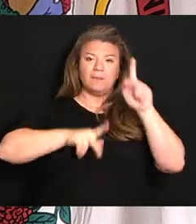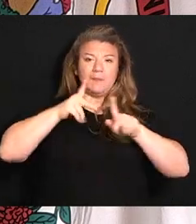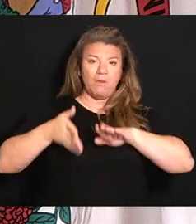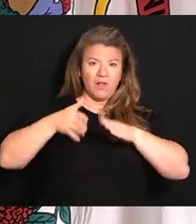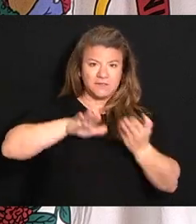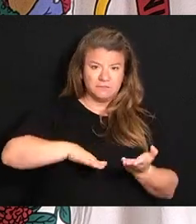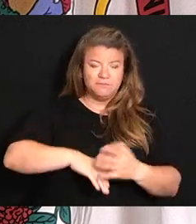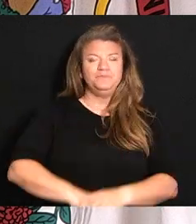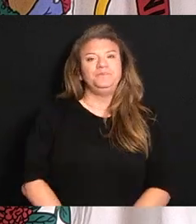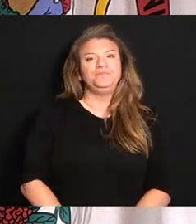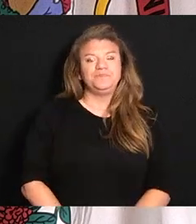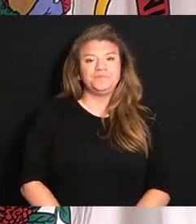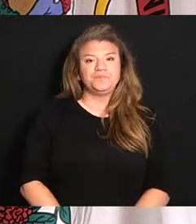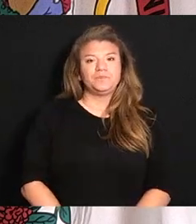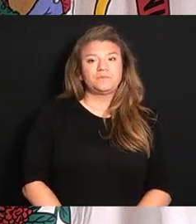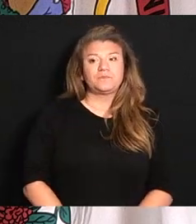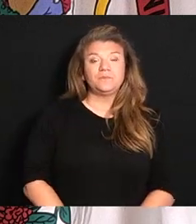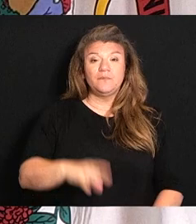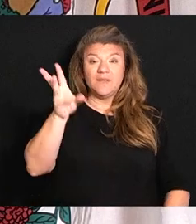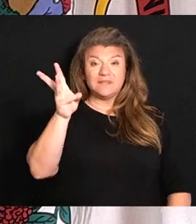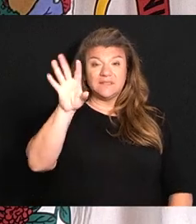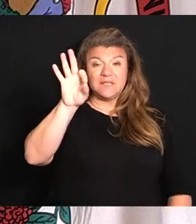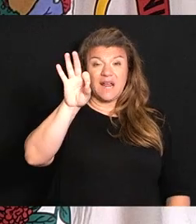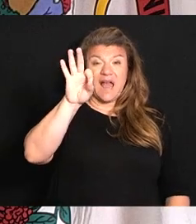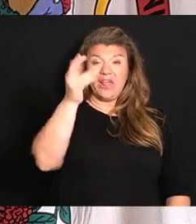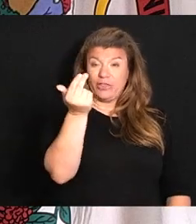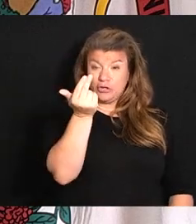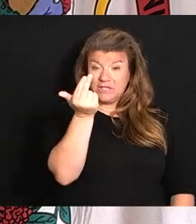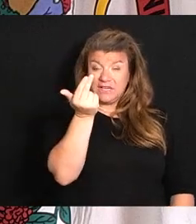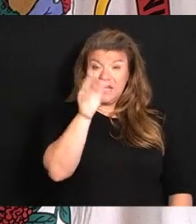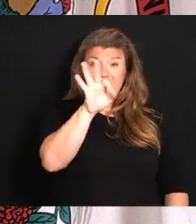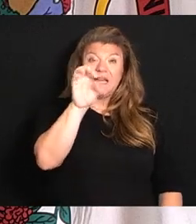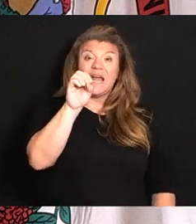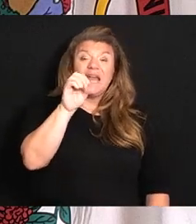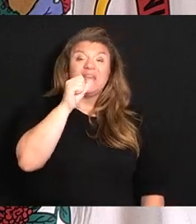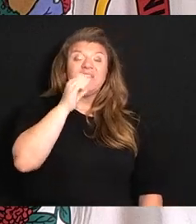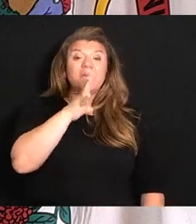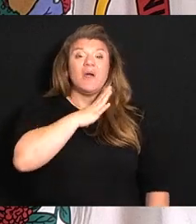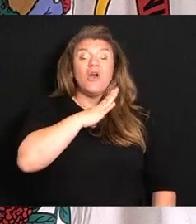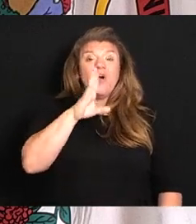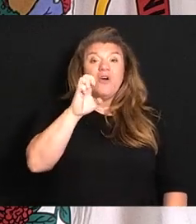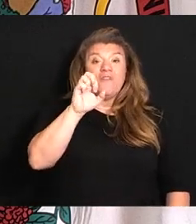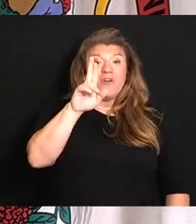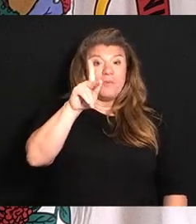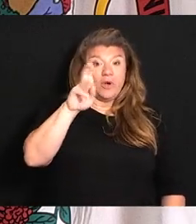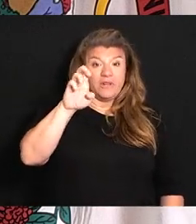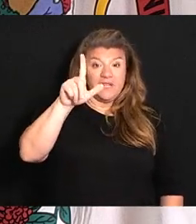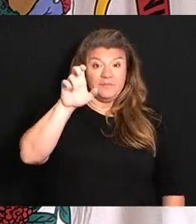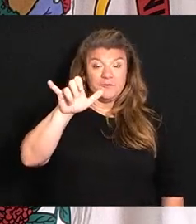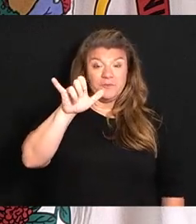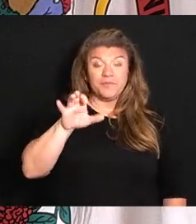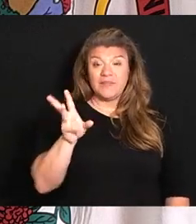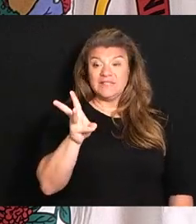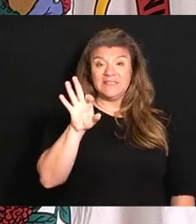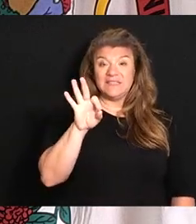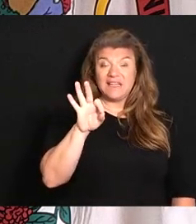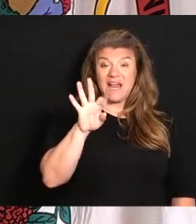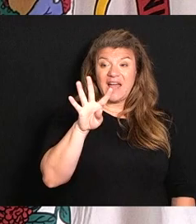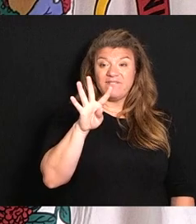lost. The 6,913th death is a 90-year-old female from Berkeley County. The 6